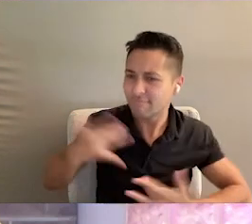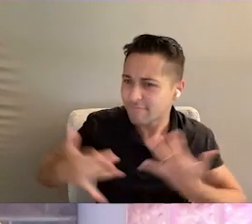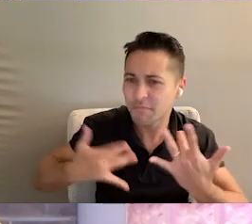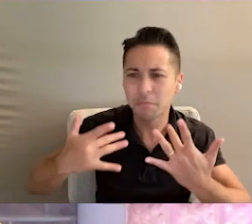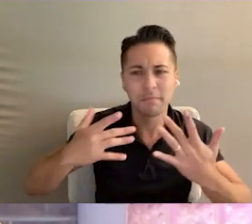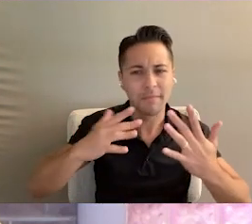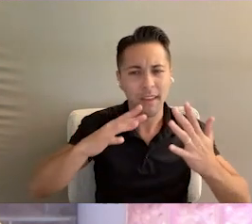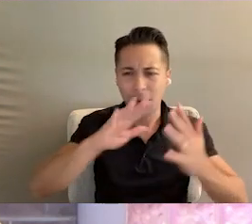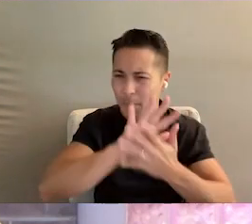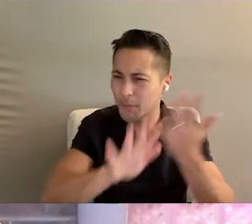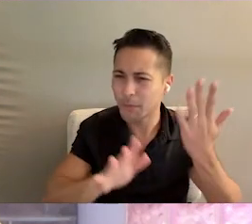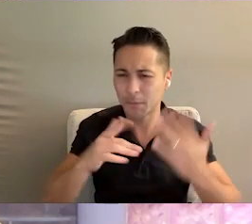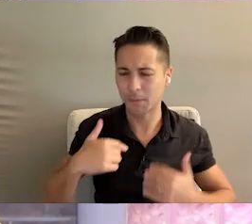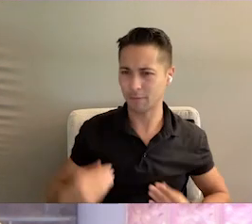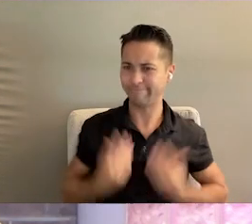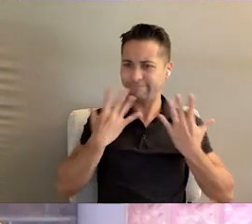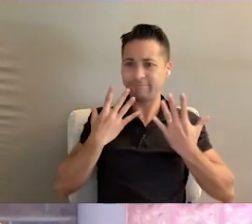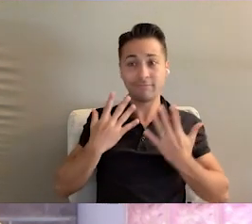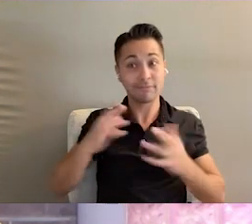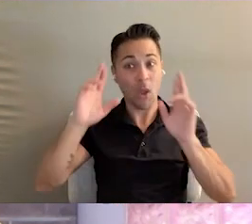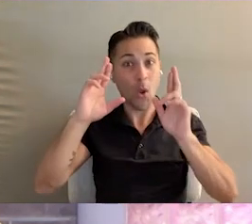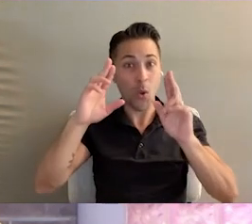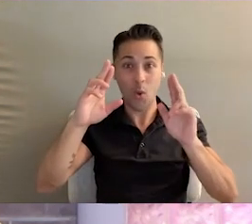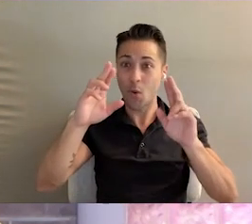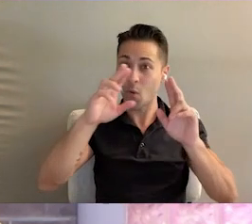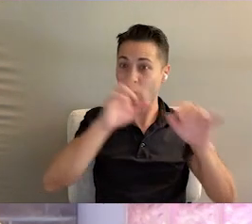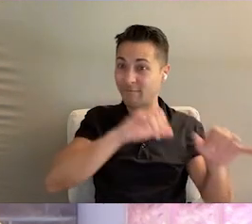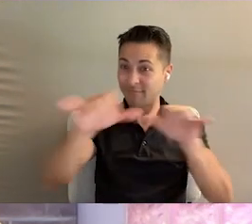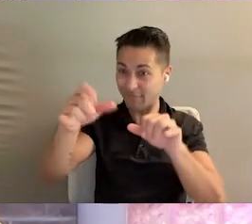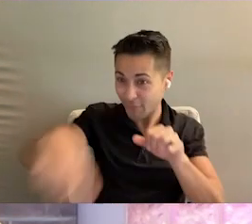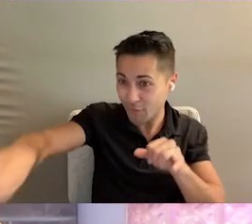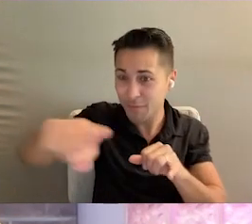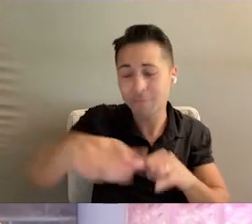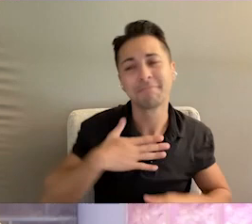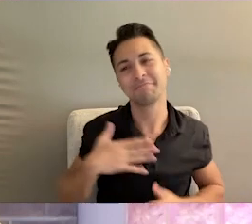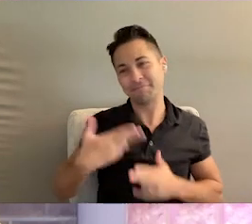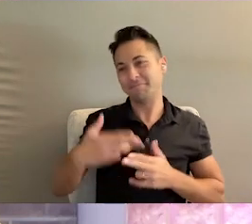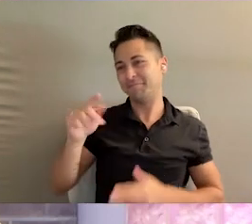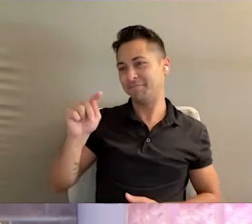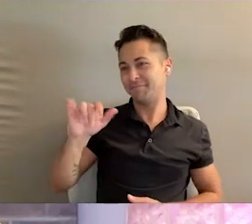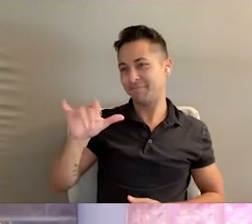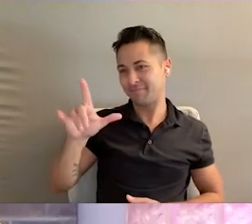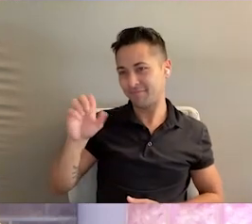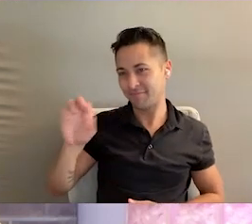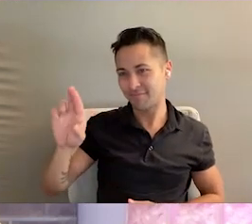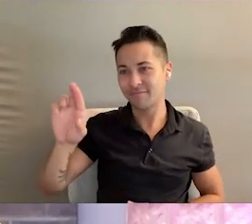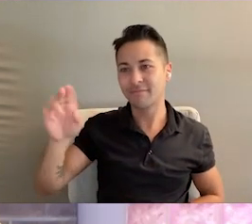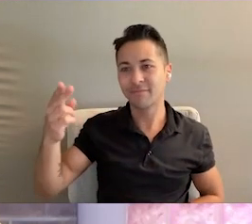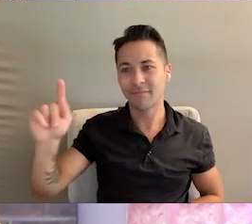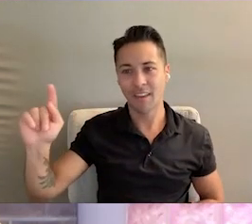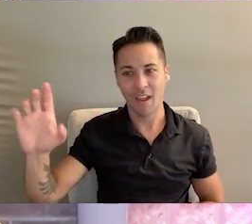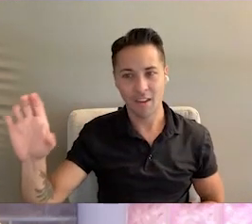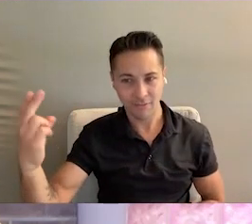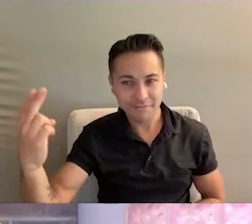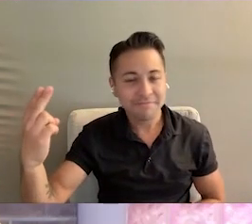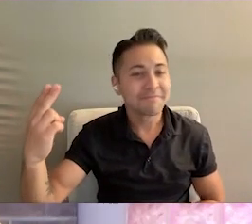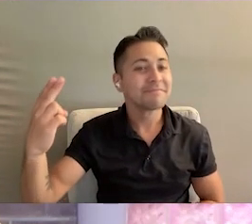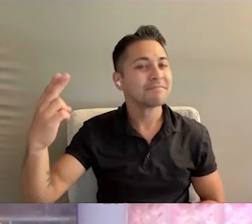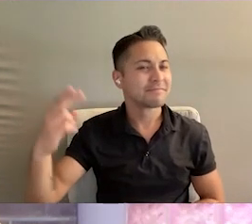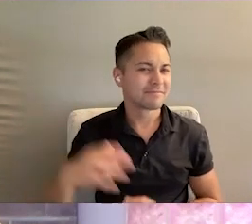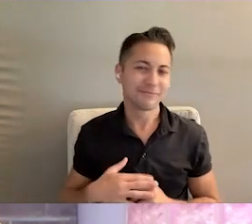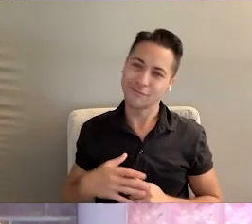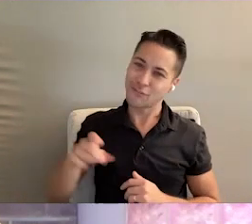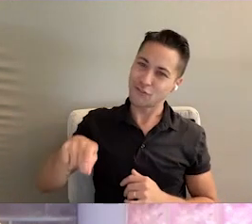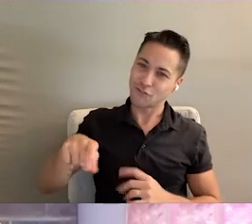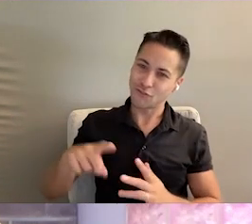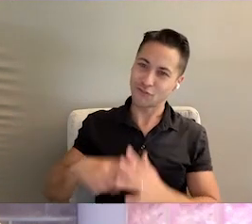cup, and I hope it has filled yours as well. I am Taylor Hatch, I should have probably started with that, and I have the honor of